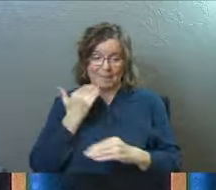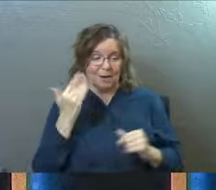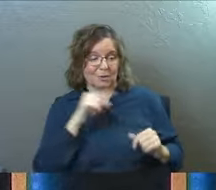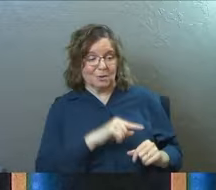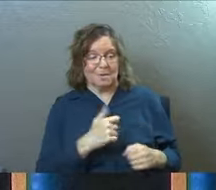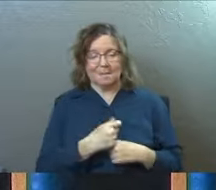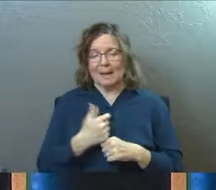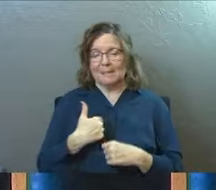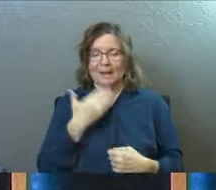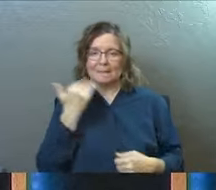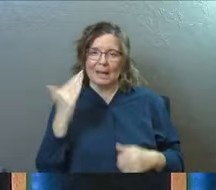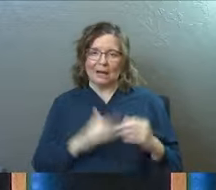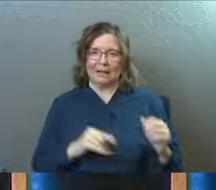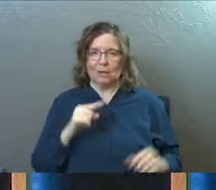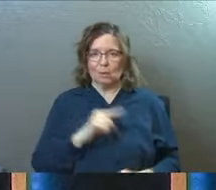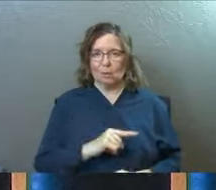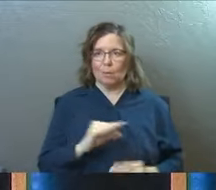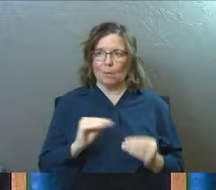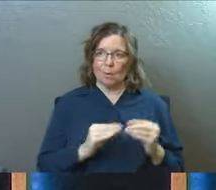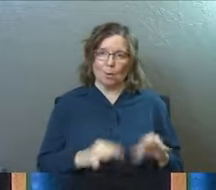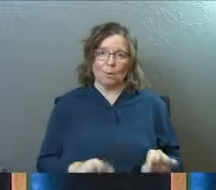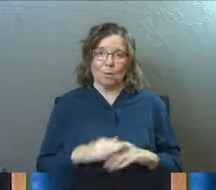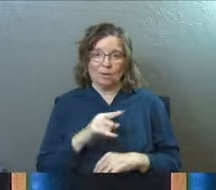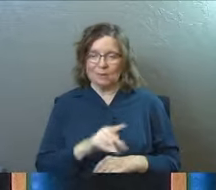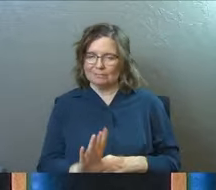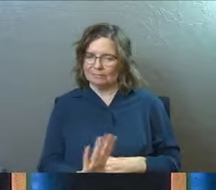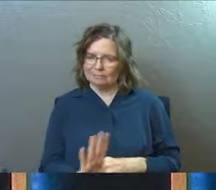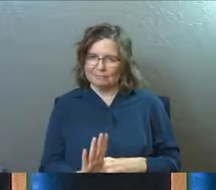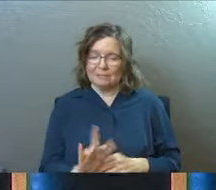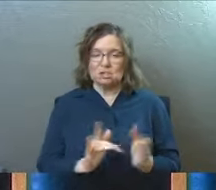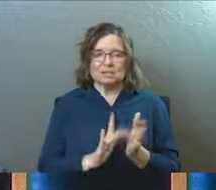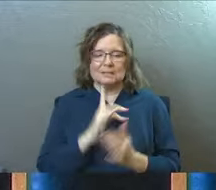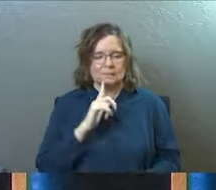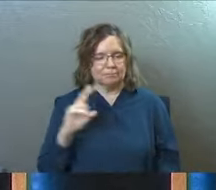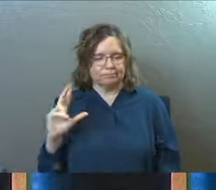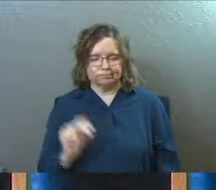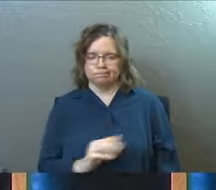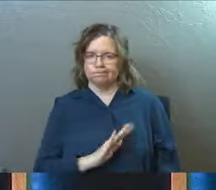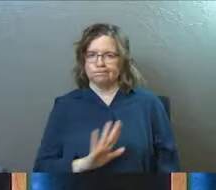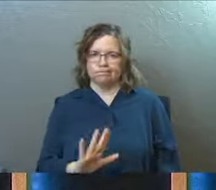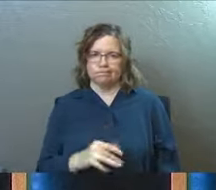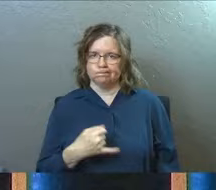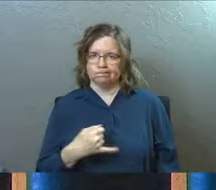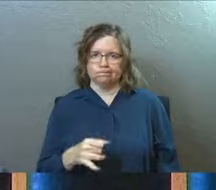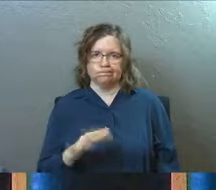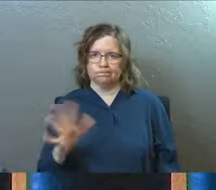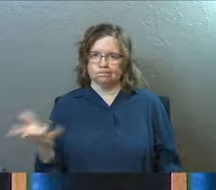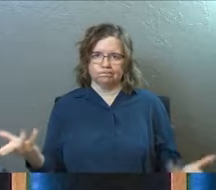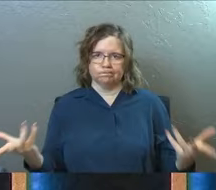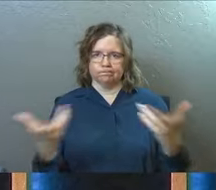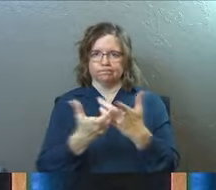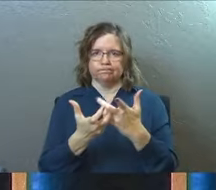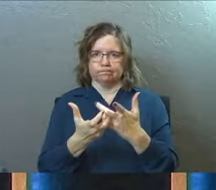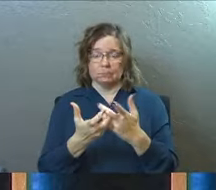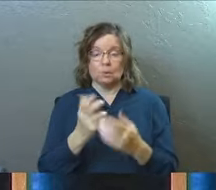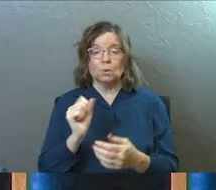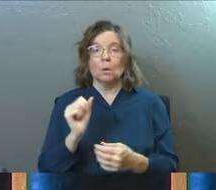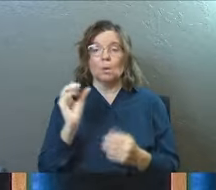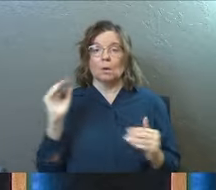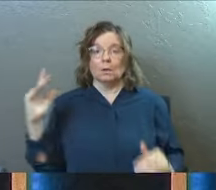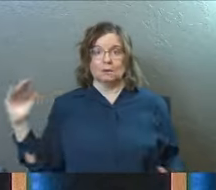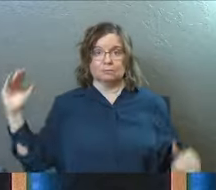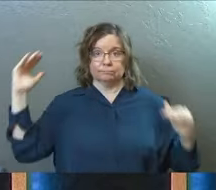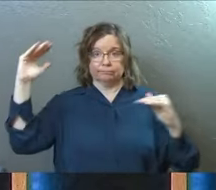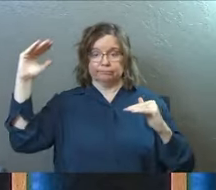than you, that made me better than you or more important than you. Jesus destroyed all of that. He leveled us all down. So he